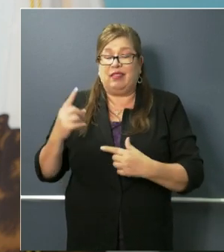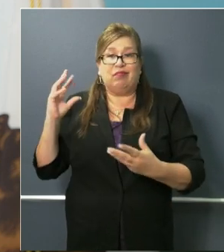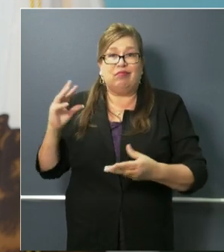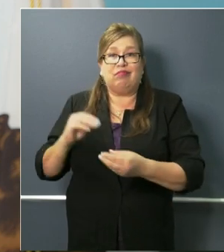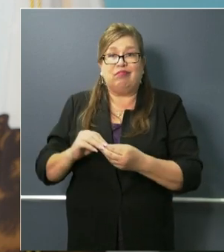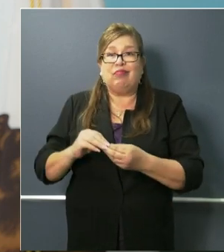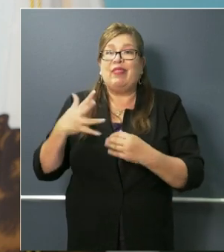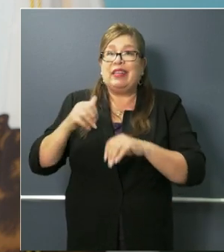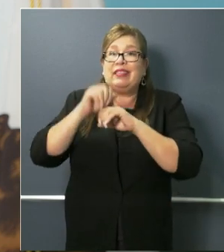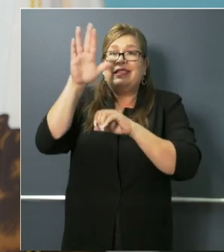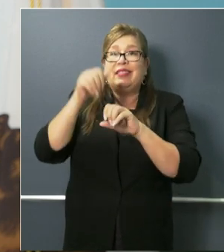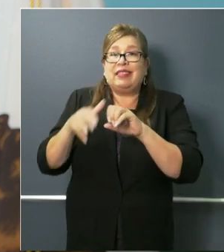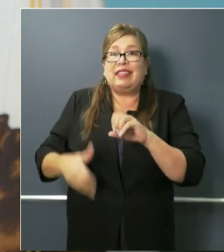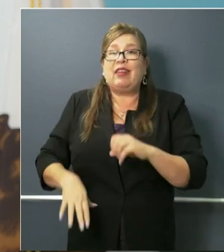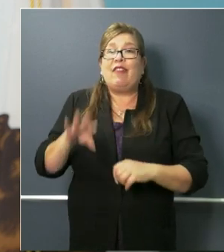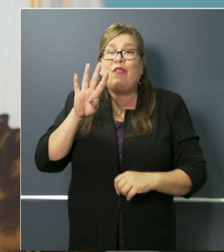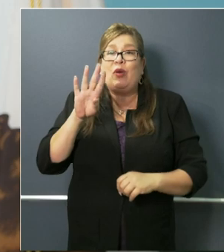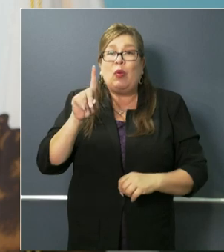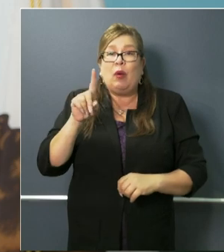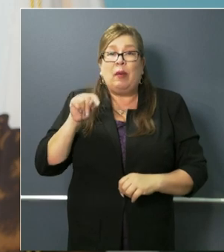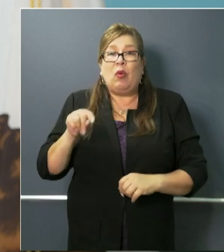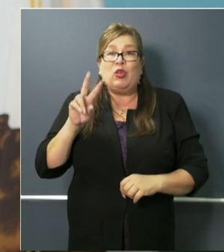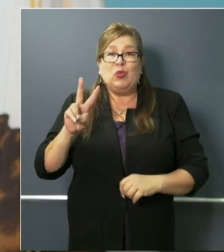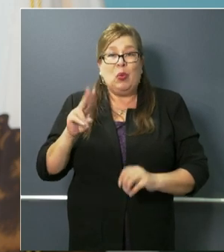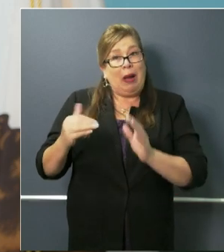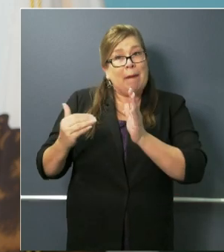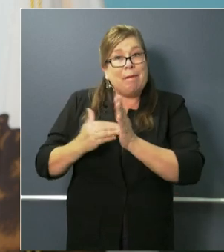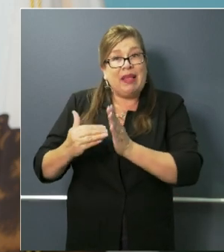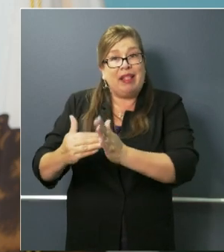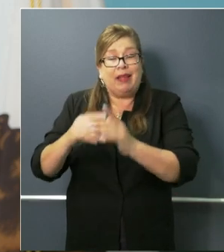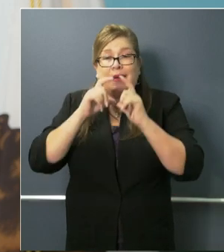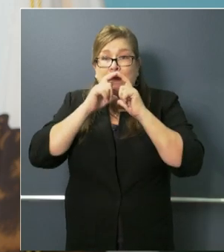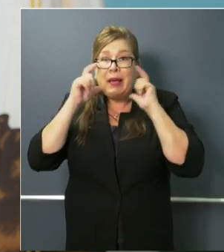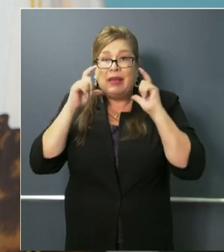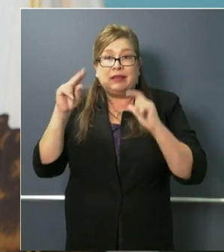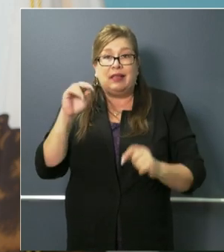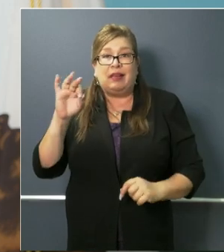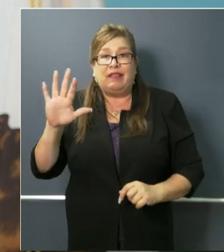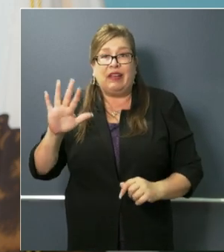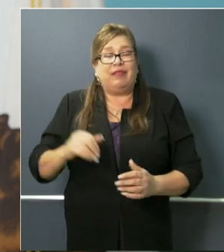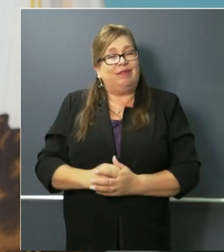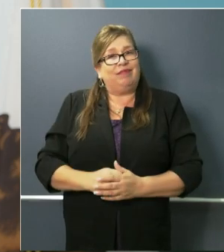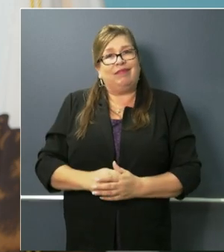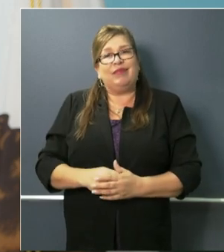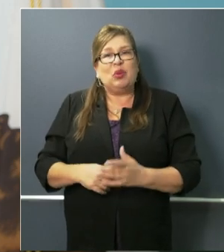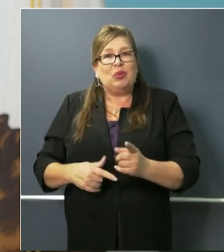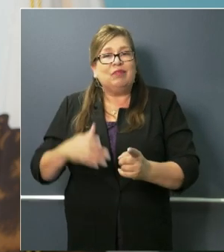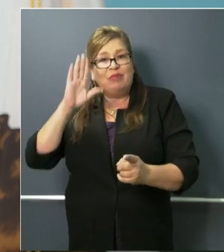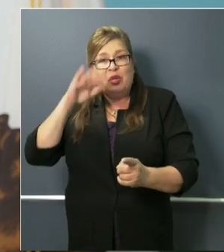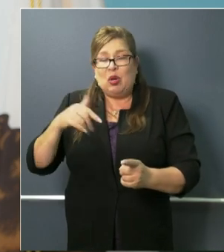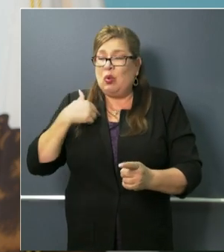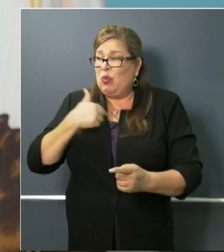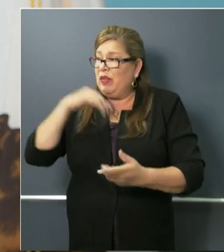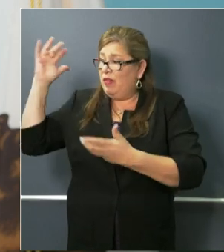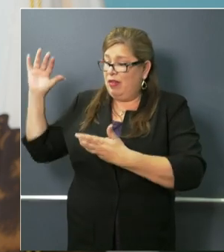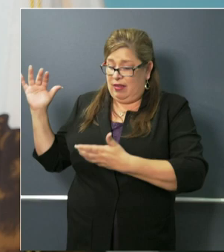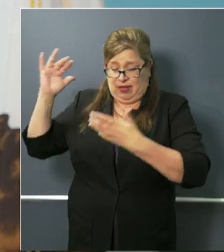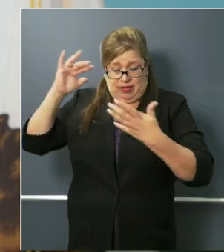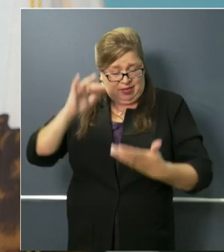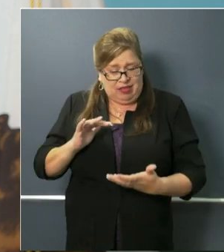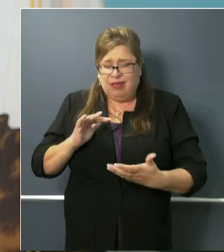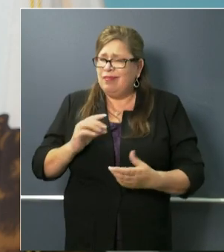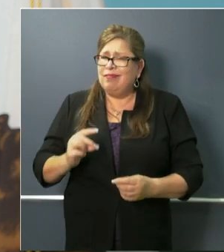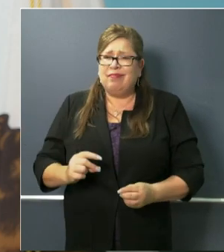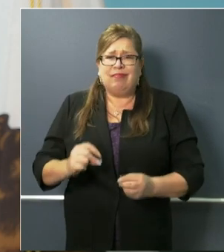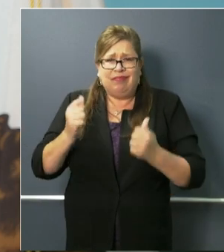.2 million. So it gives you a sense as soon as it comes in, we get those millions. That's just millions in the last few